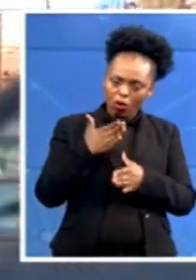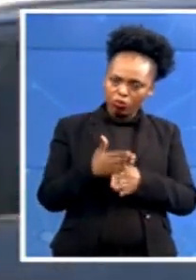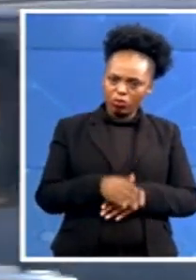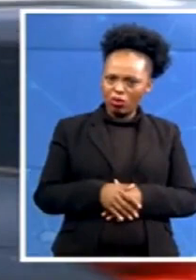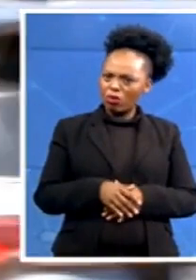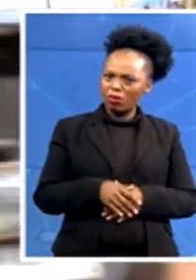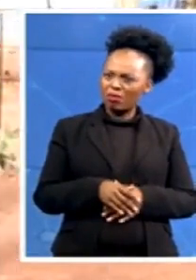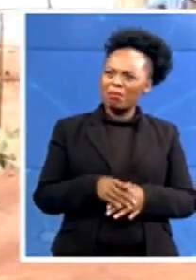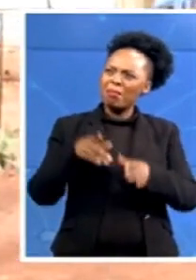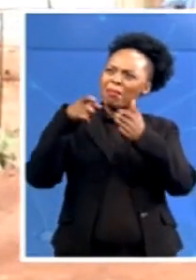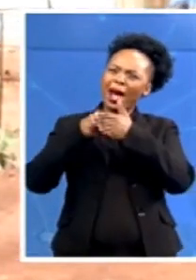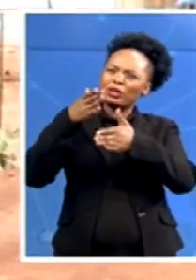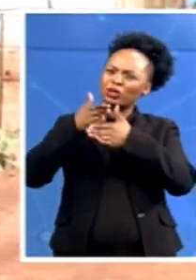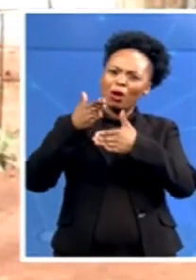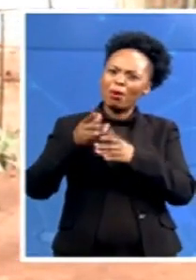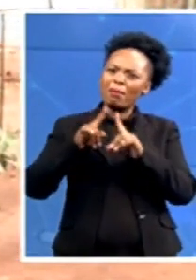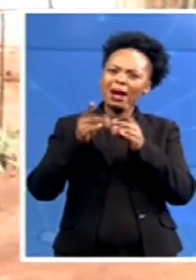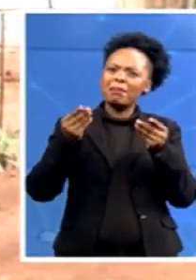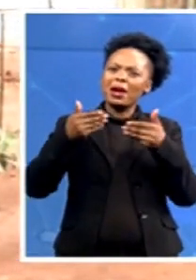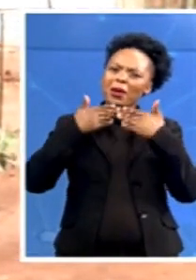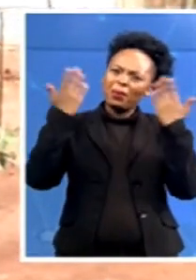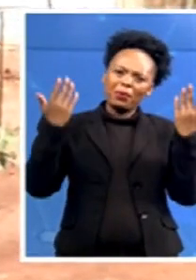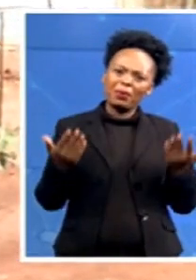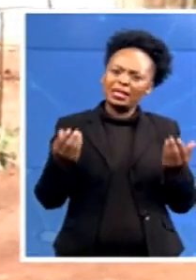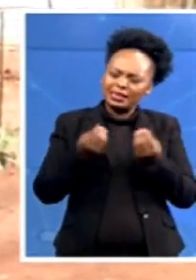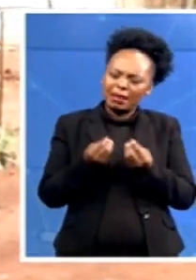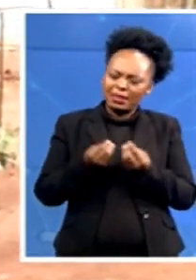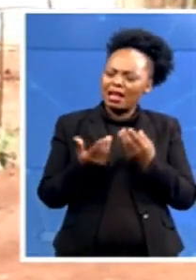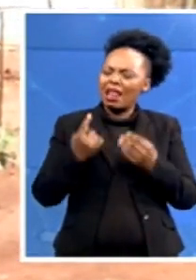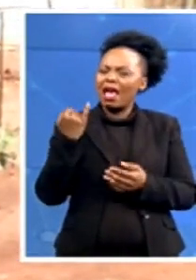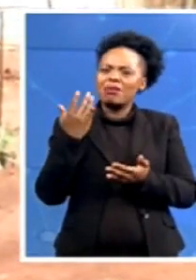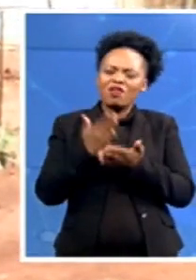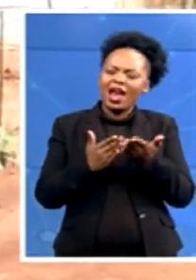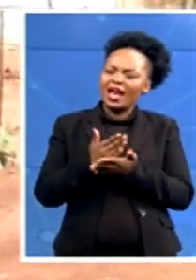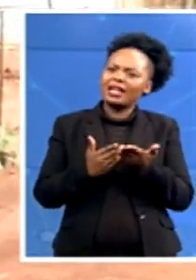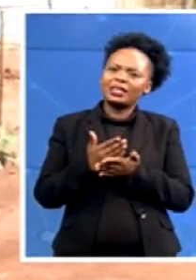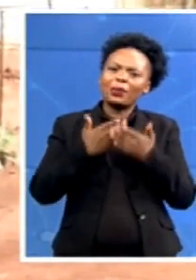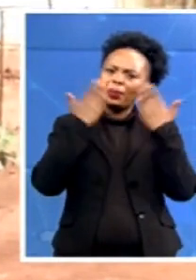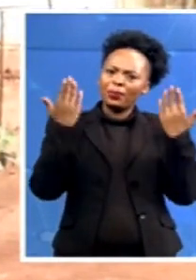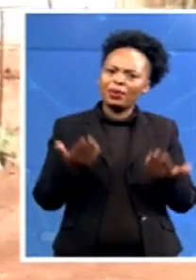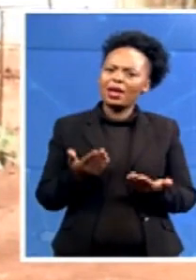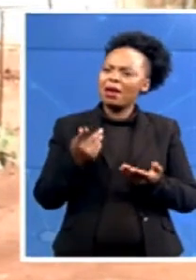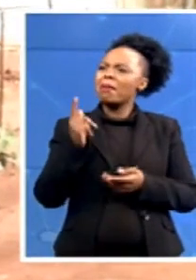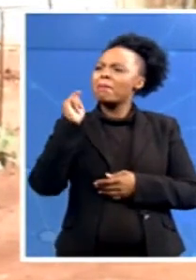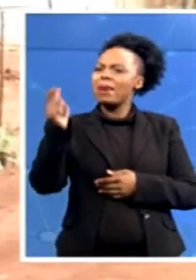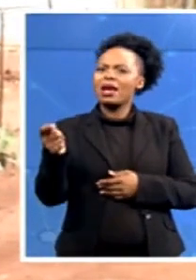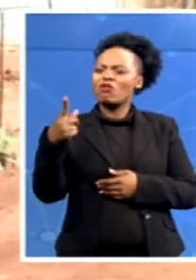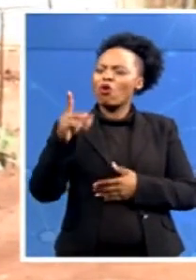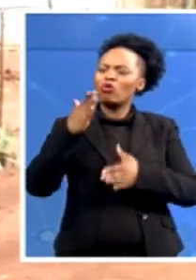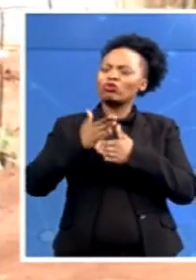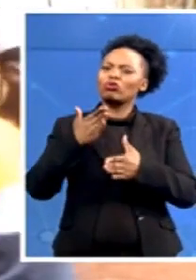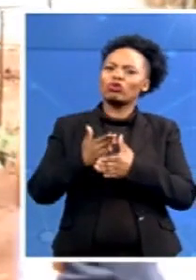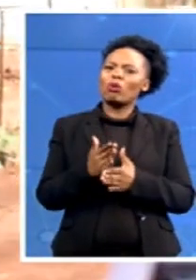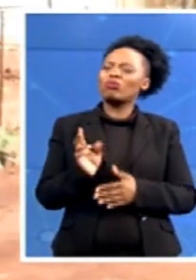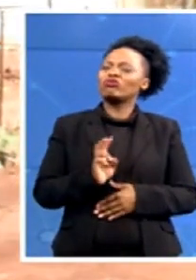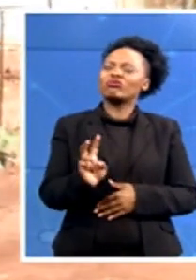don't have something, bread to put on table to keep the children to eat. But they say, give something, then we can give